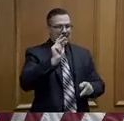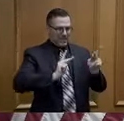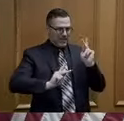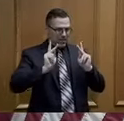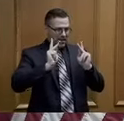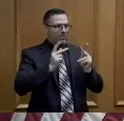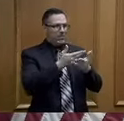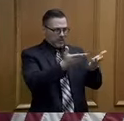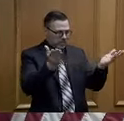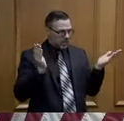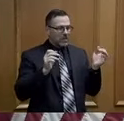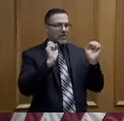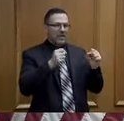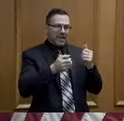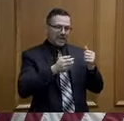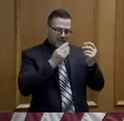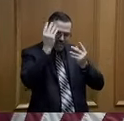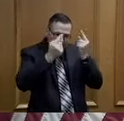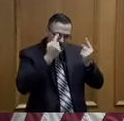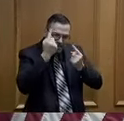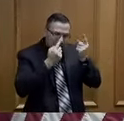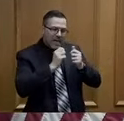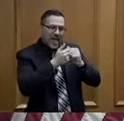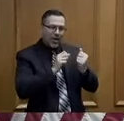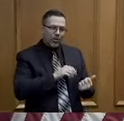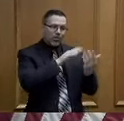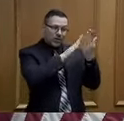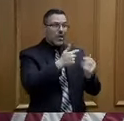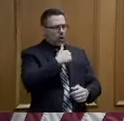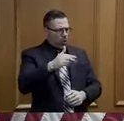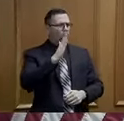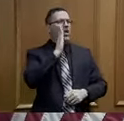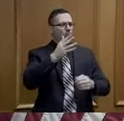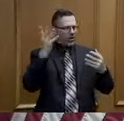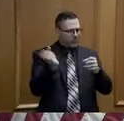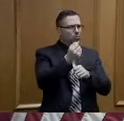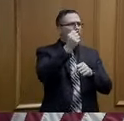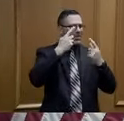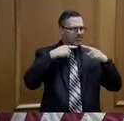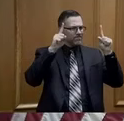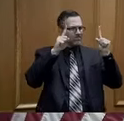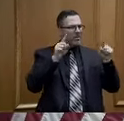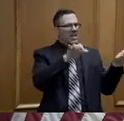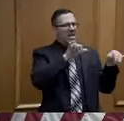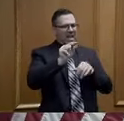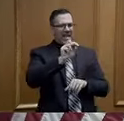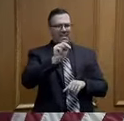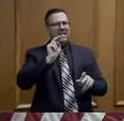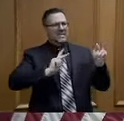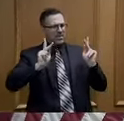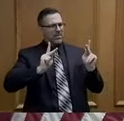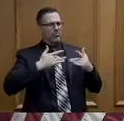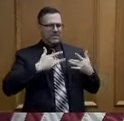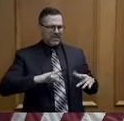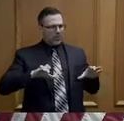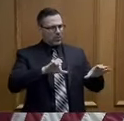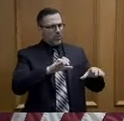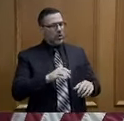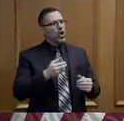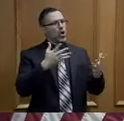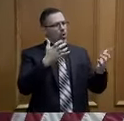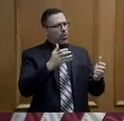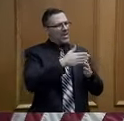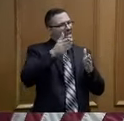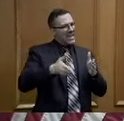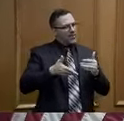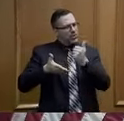necessary to address this. We will get through this, but we want to get through this like Tennesseans. We want our neighbors to help